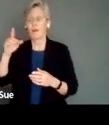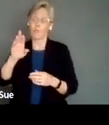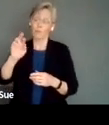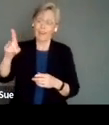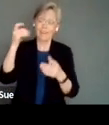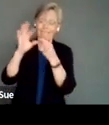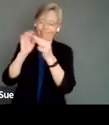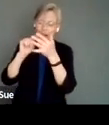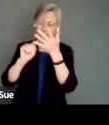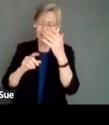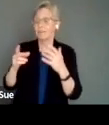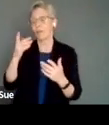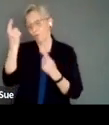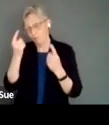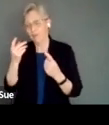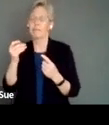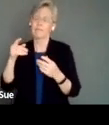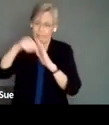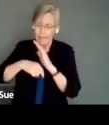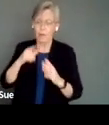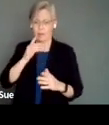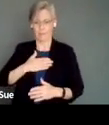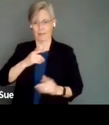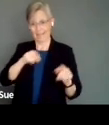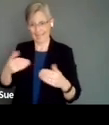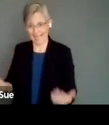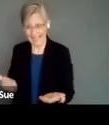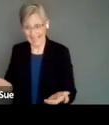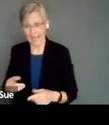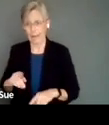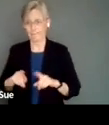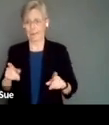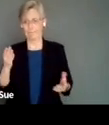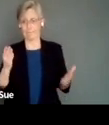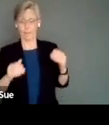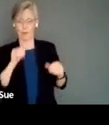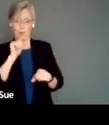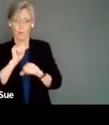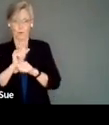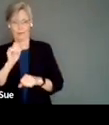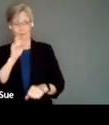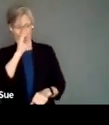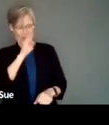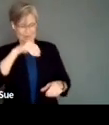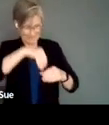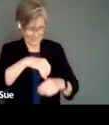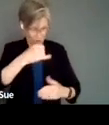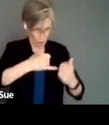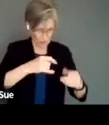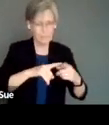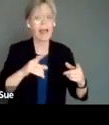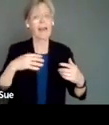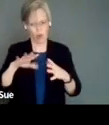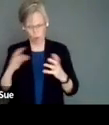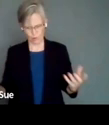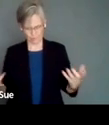Brad. I would just say I'm really pleased to be here today, although I might not work as directly within the art sector. There's a lot of intersection